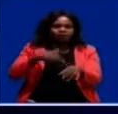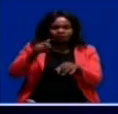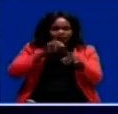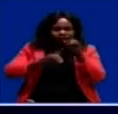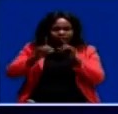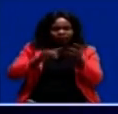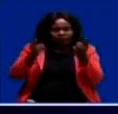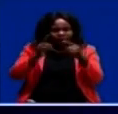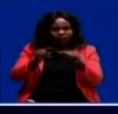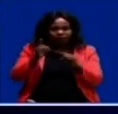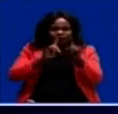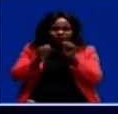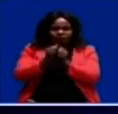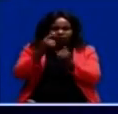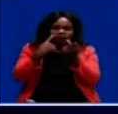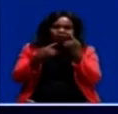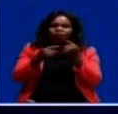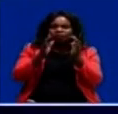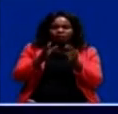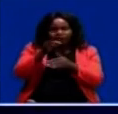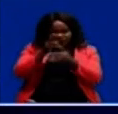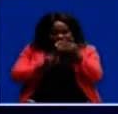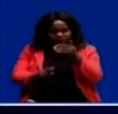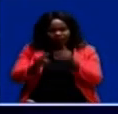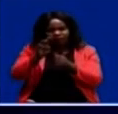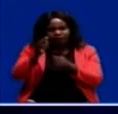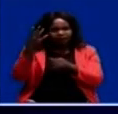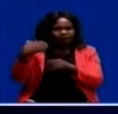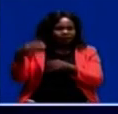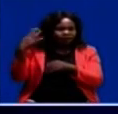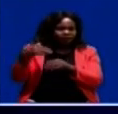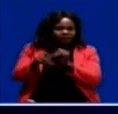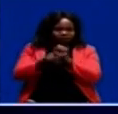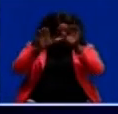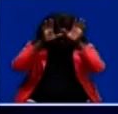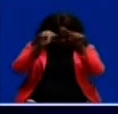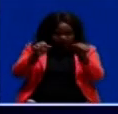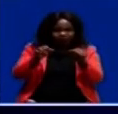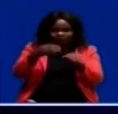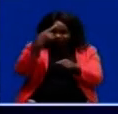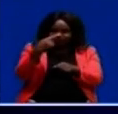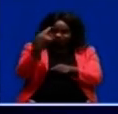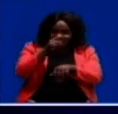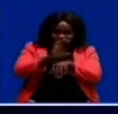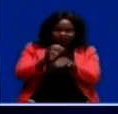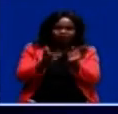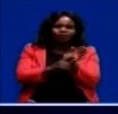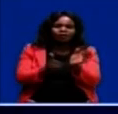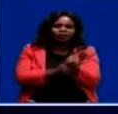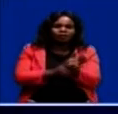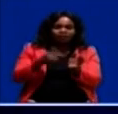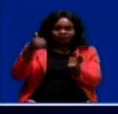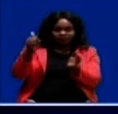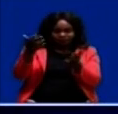addressed mourners during a church service held in honor of Mr Mwabe at the Cathedral of the Child Jesus in Lusaka. Today, Mr